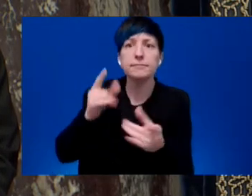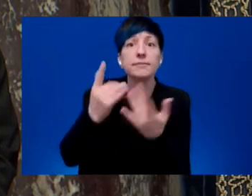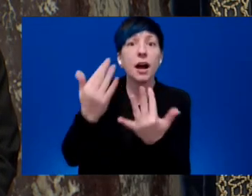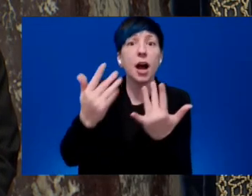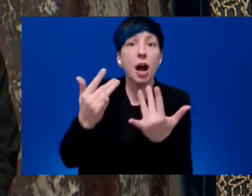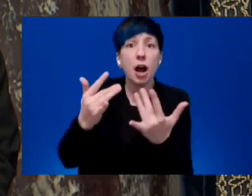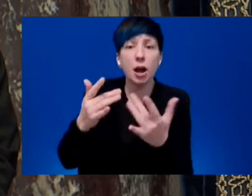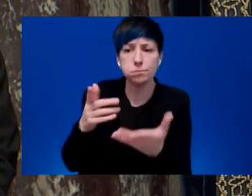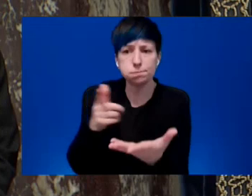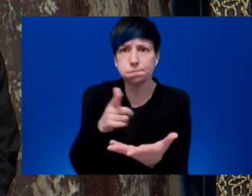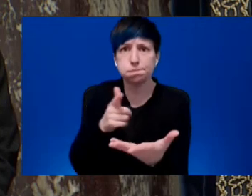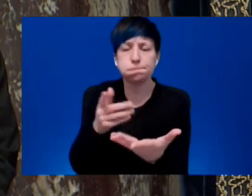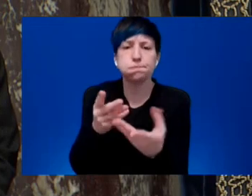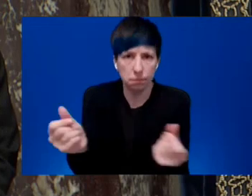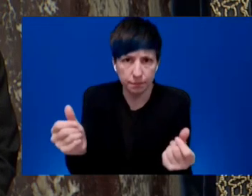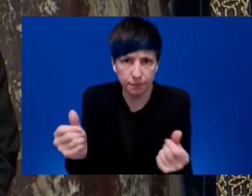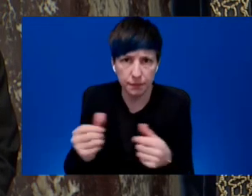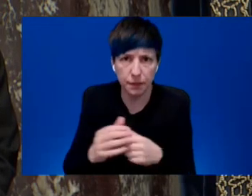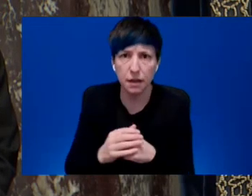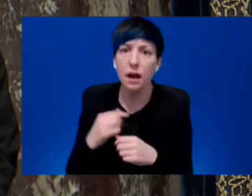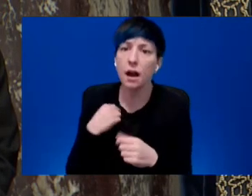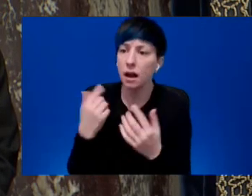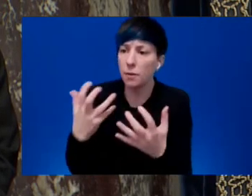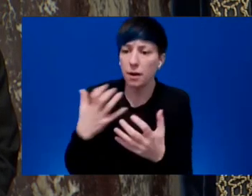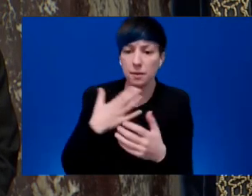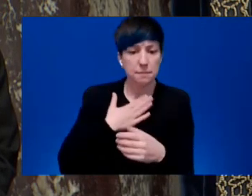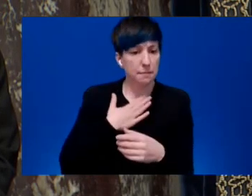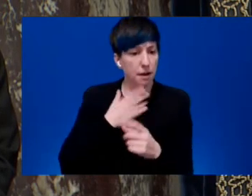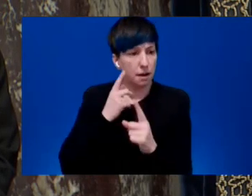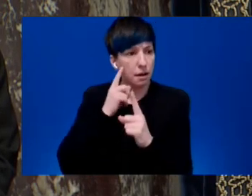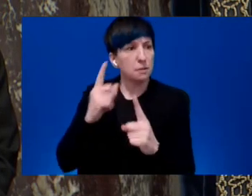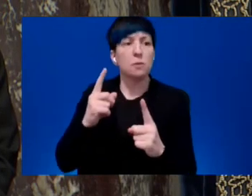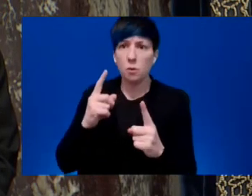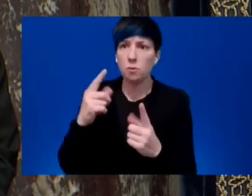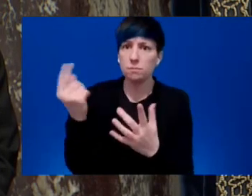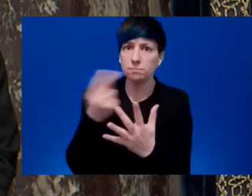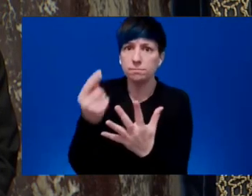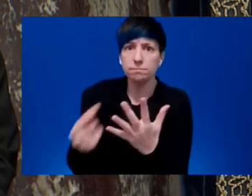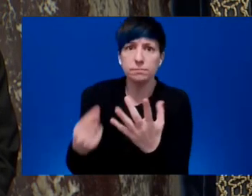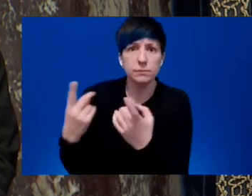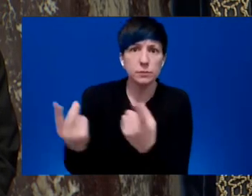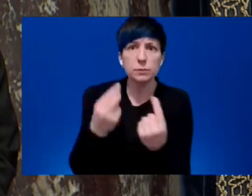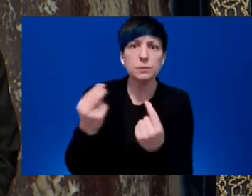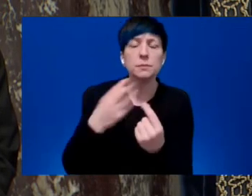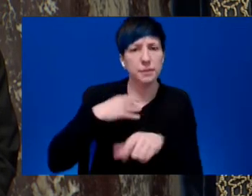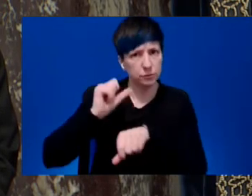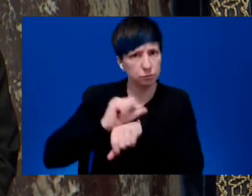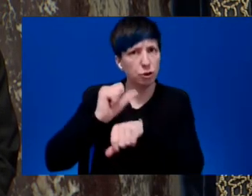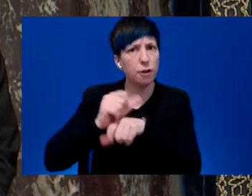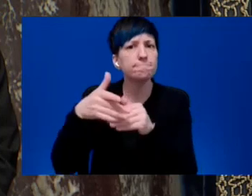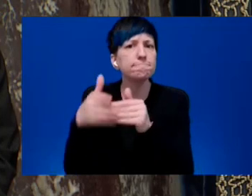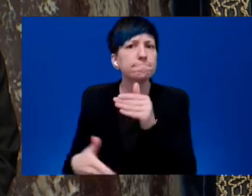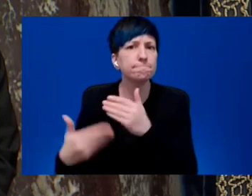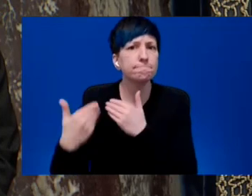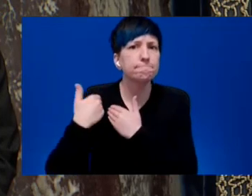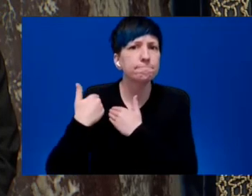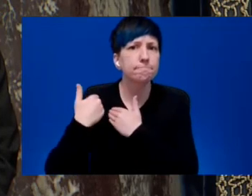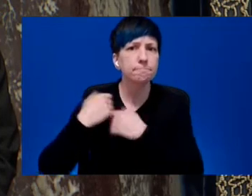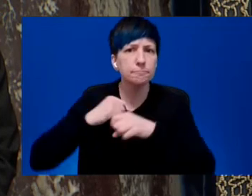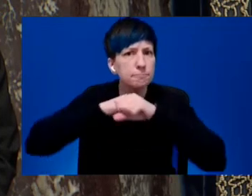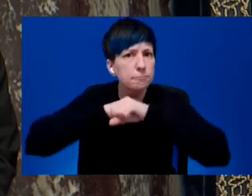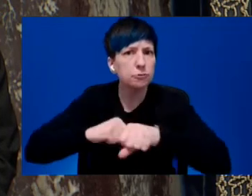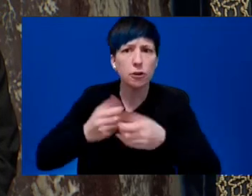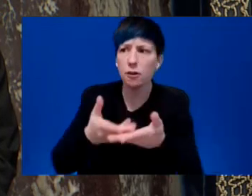I want to fill my calling to the best be in me, to guard my friend and my neighbour, and to